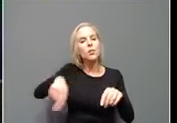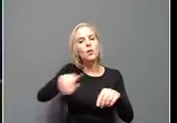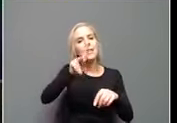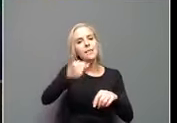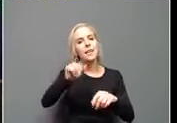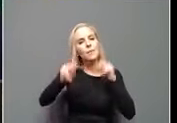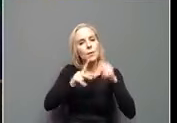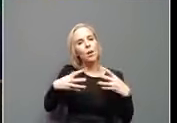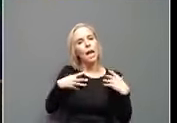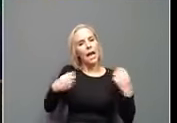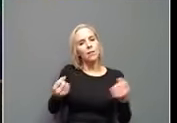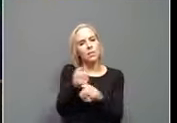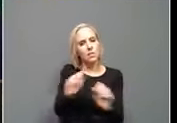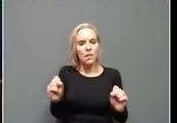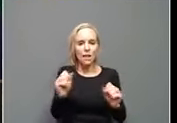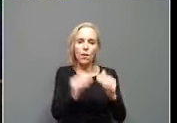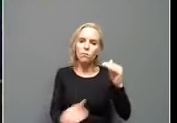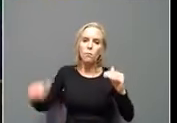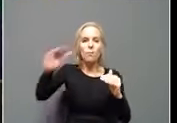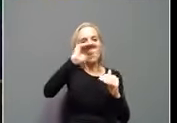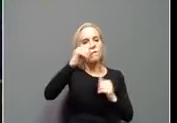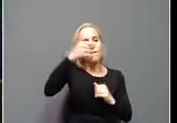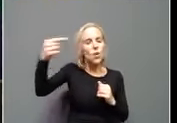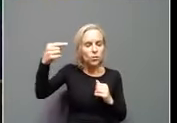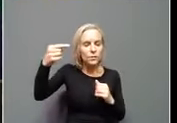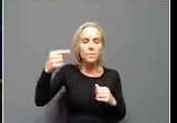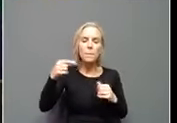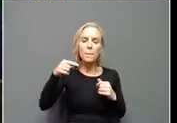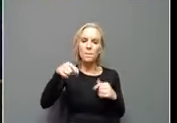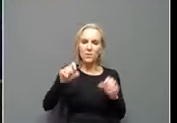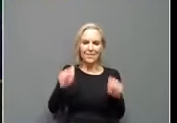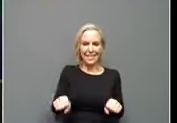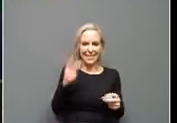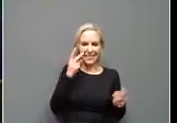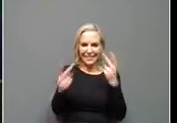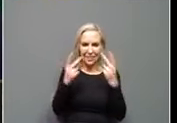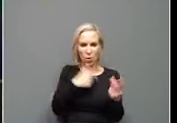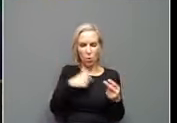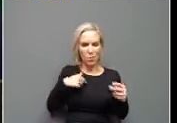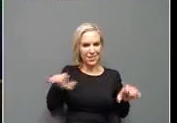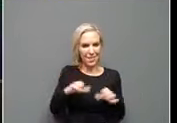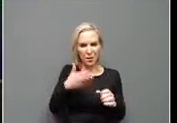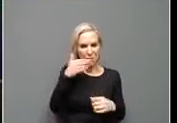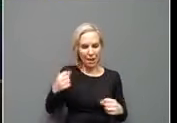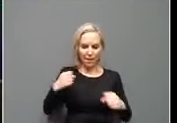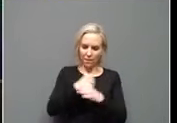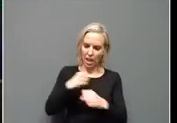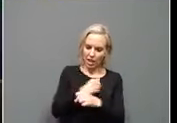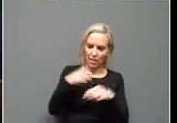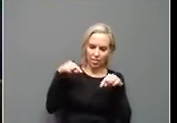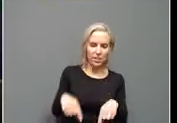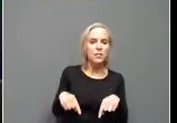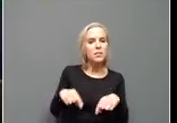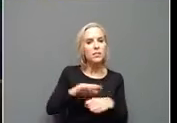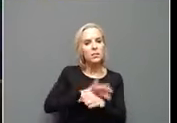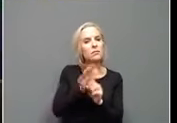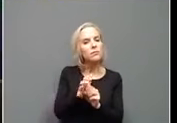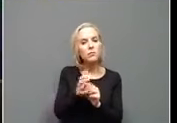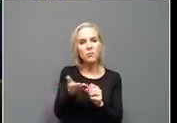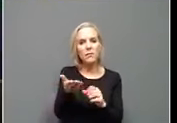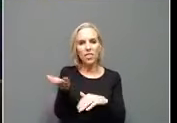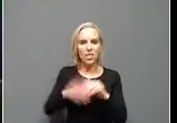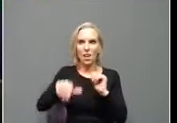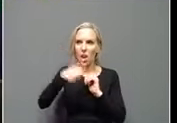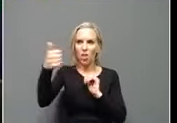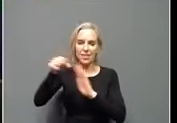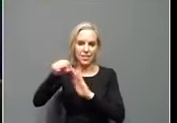health and safety above everything else. Uh, as you can see, we have done better and fighting this pandemic and just about any other state in